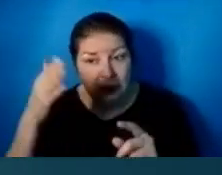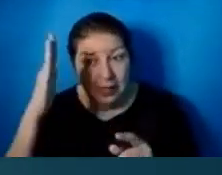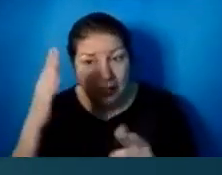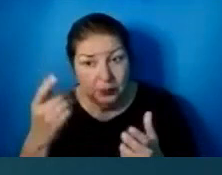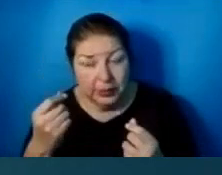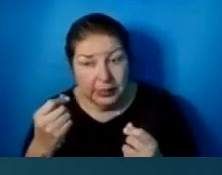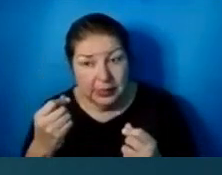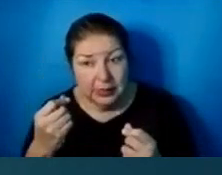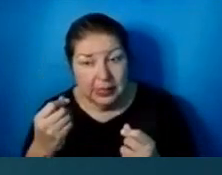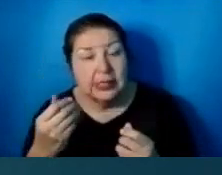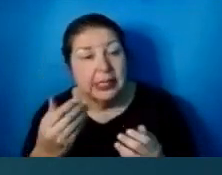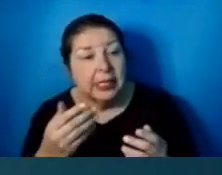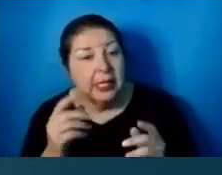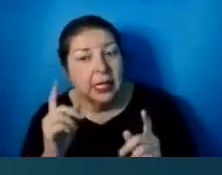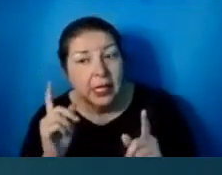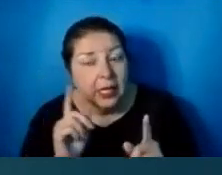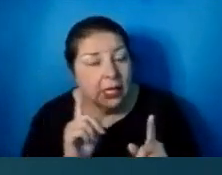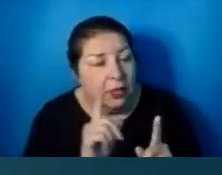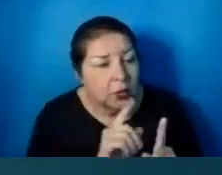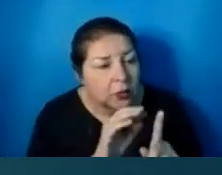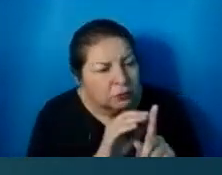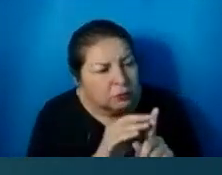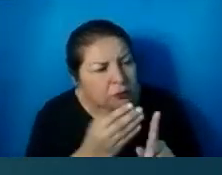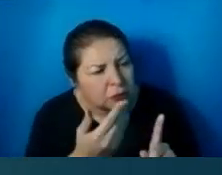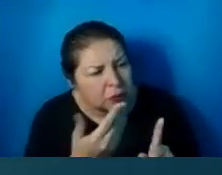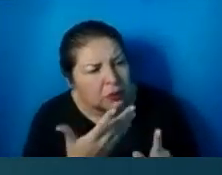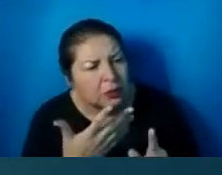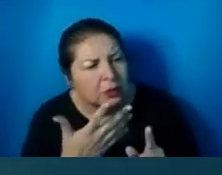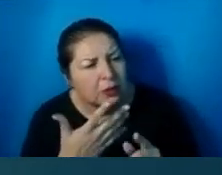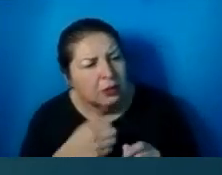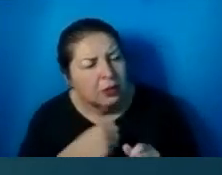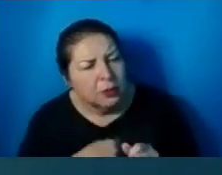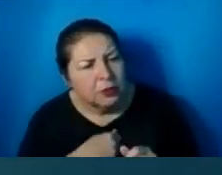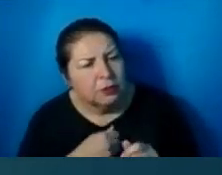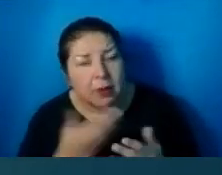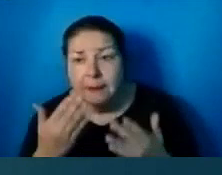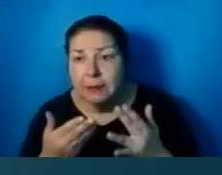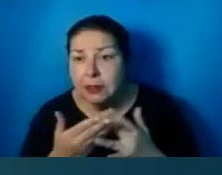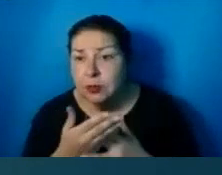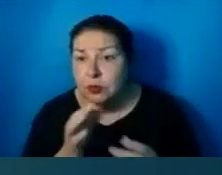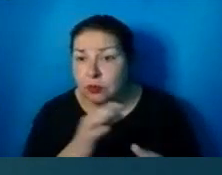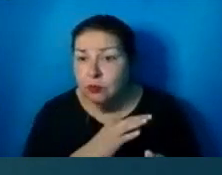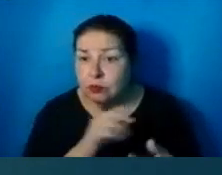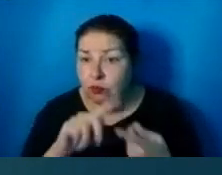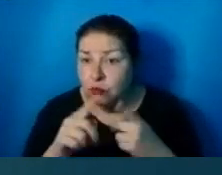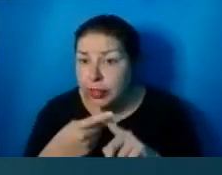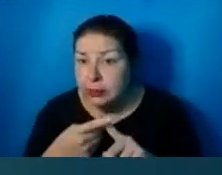to encourage them to repent. It may be through friends. It may be through